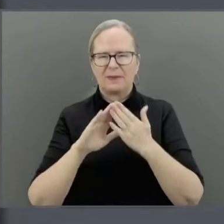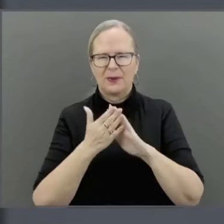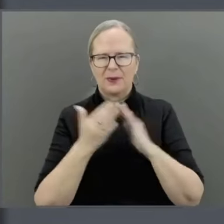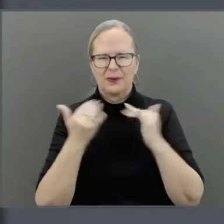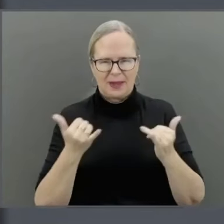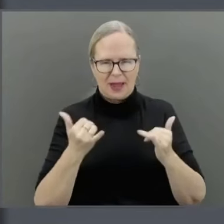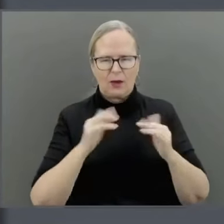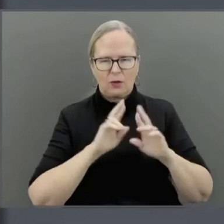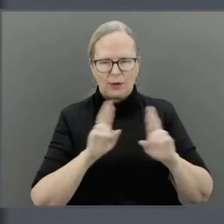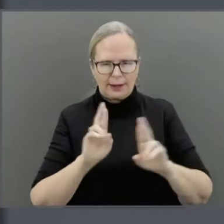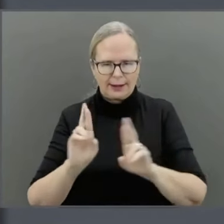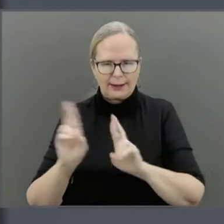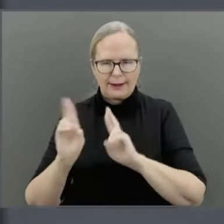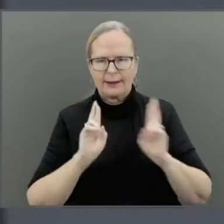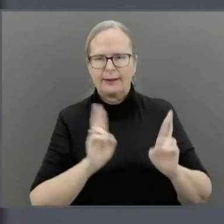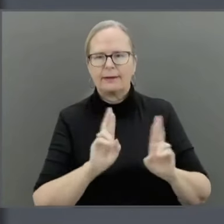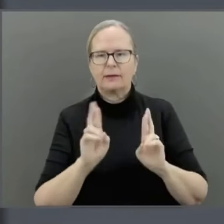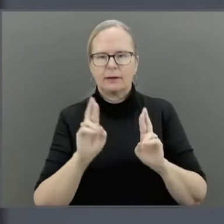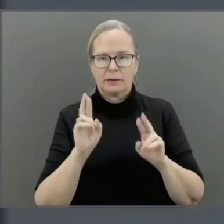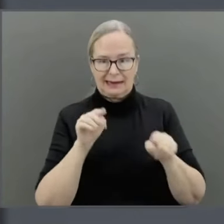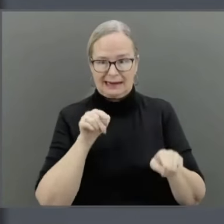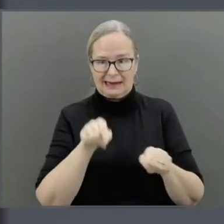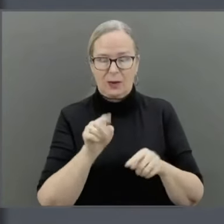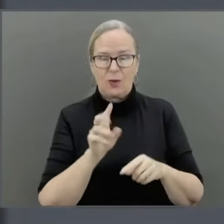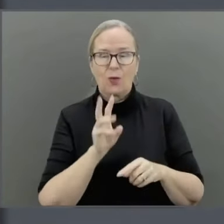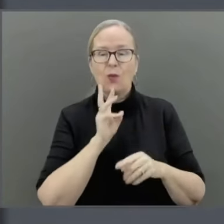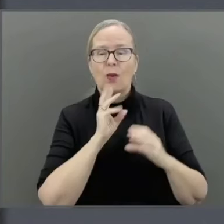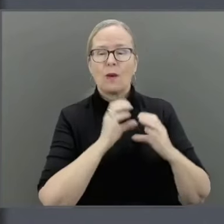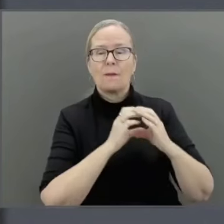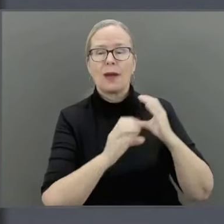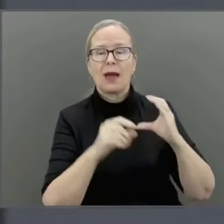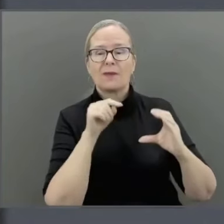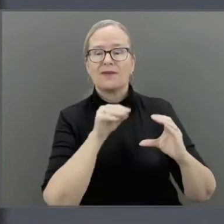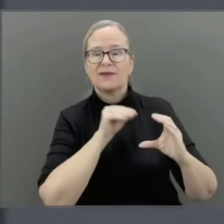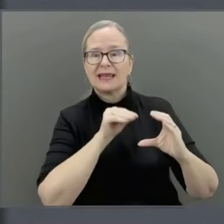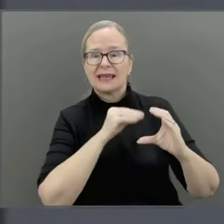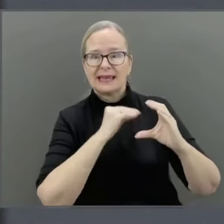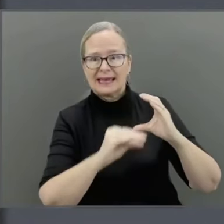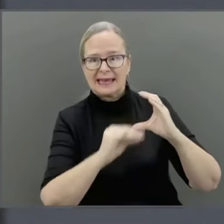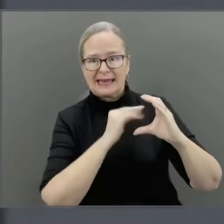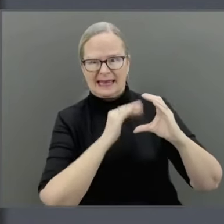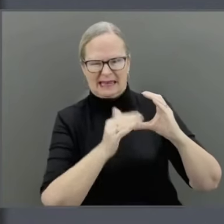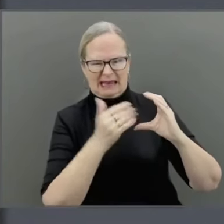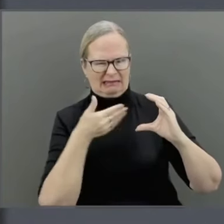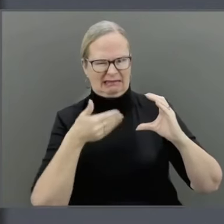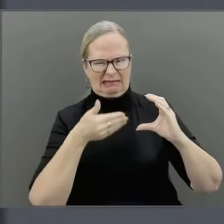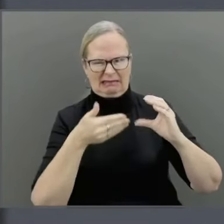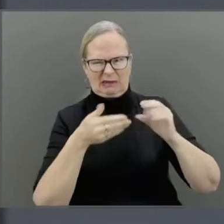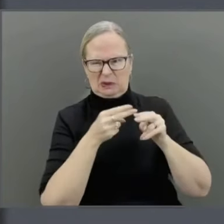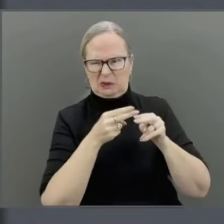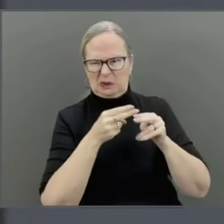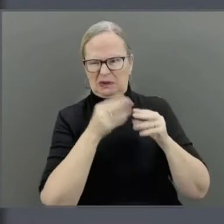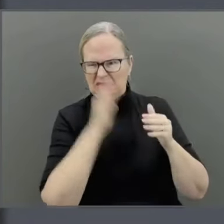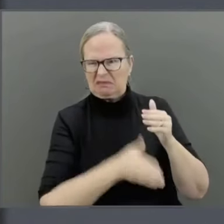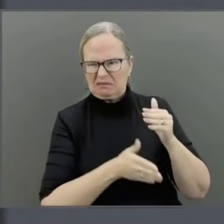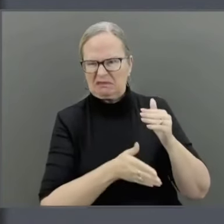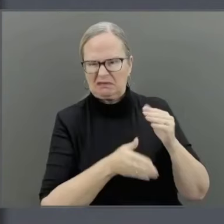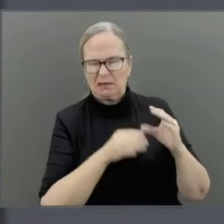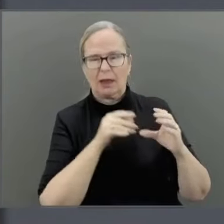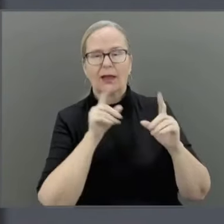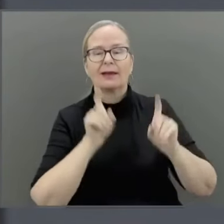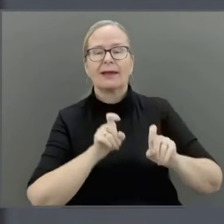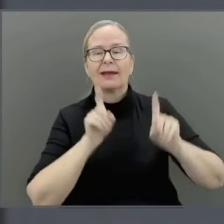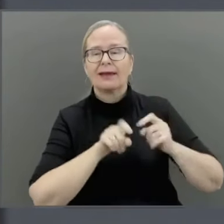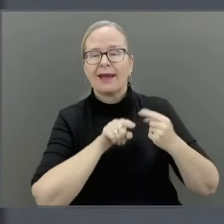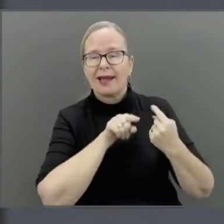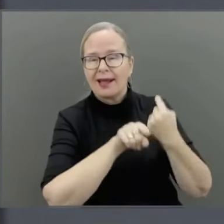the water feeder main fixed as quickly as possible. All five hot spots have now been excavated and cutting of existing pipe has